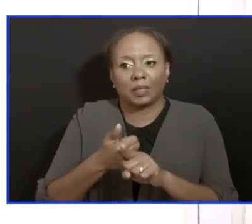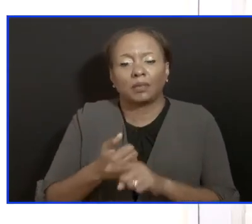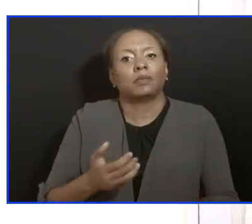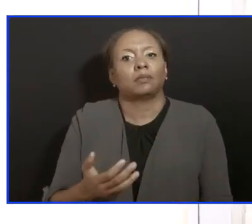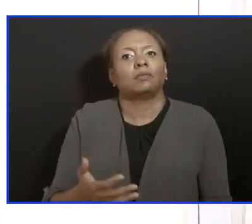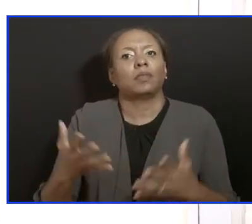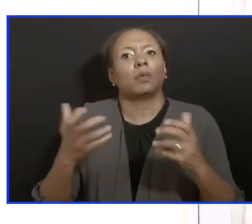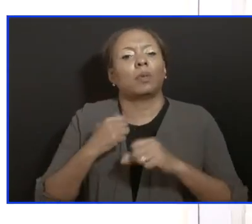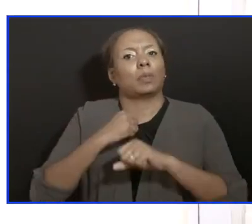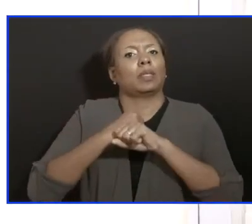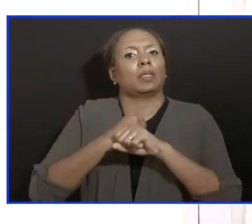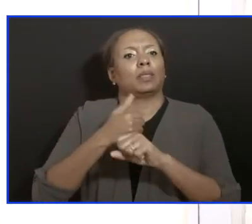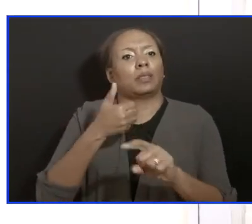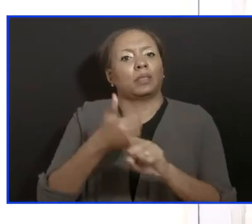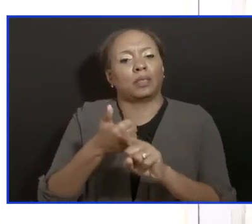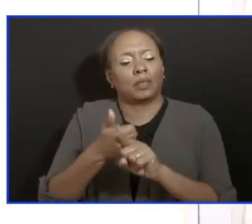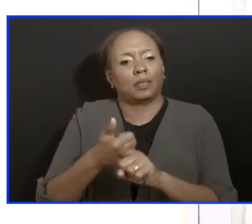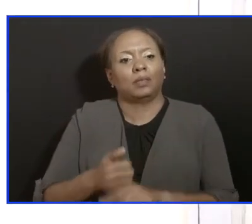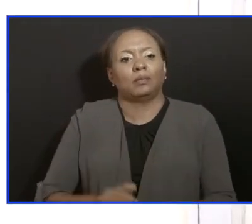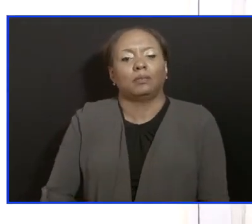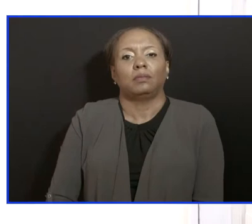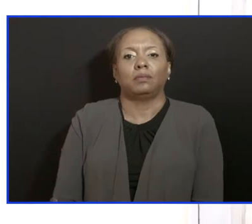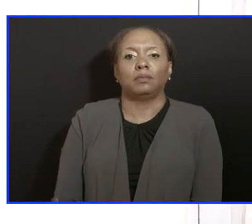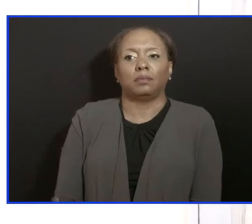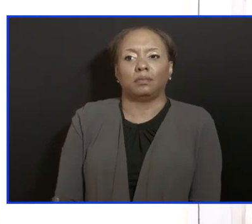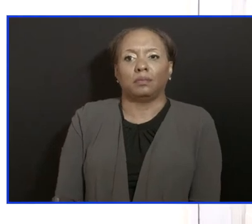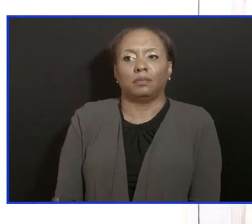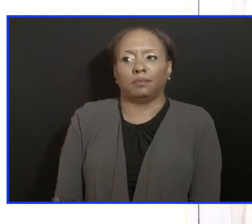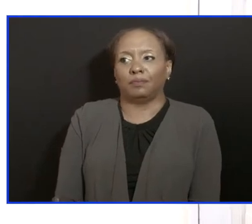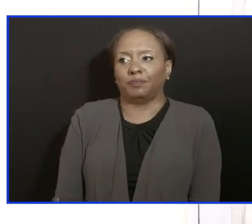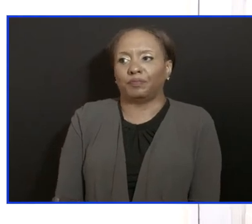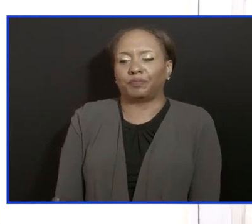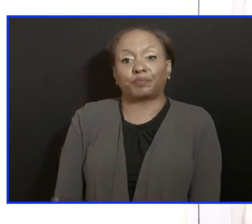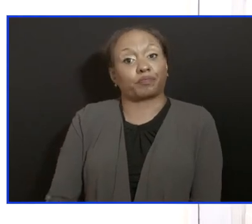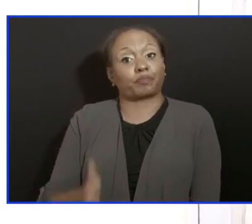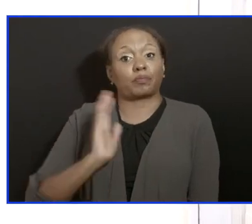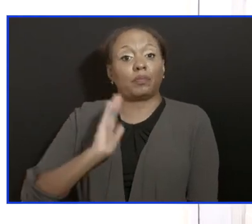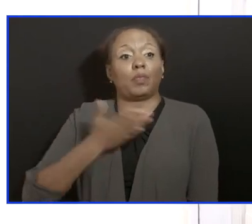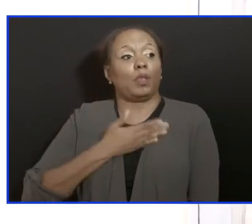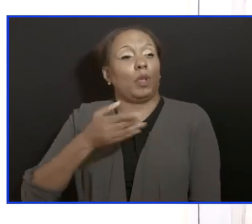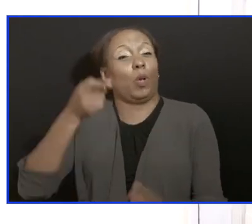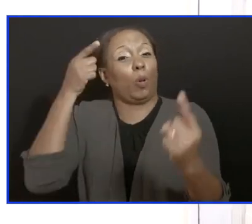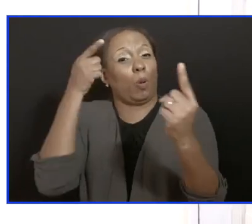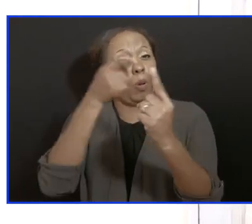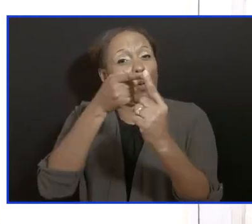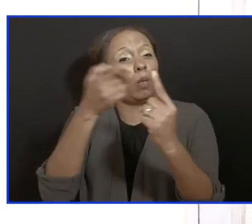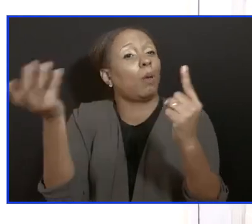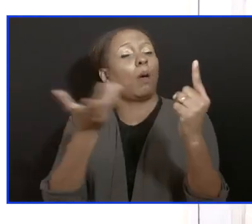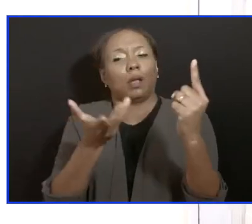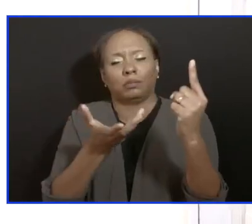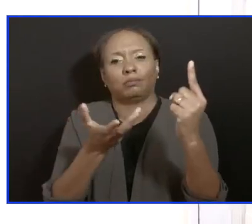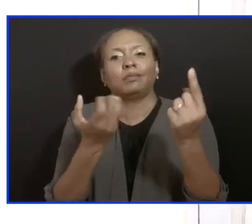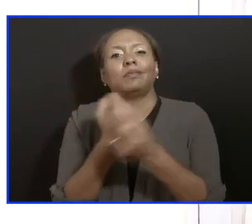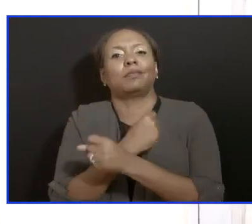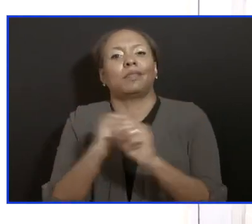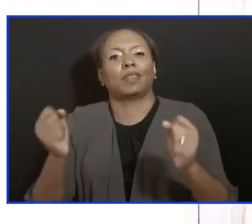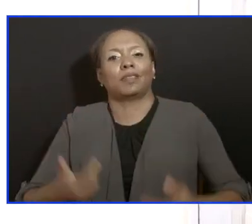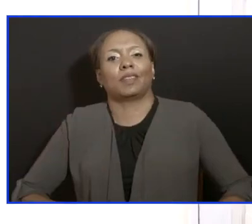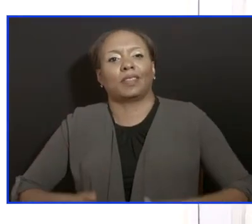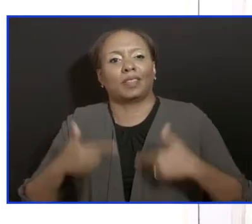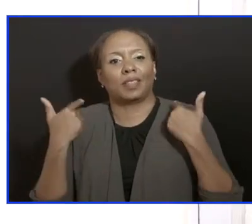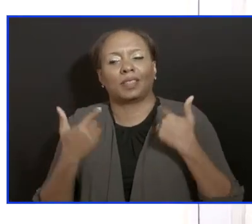can. And that is why from day one, we've always said to you, our mission is about saving lives and reducing